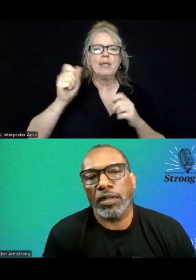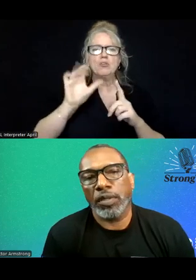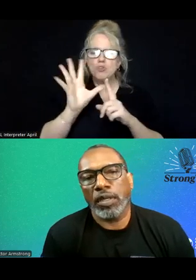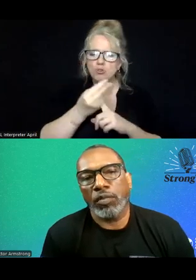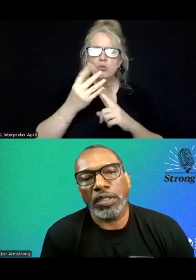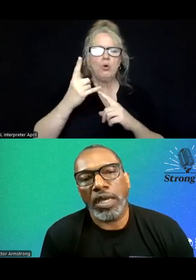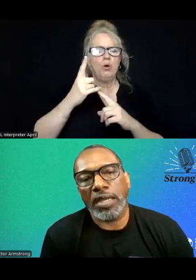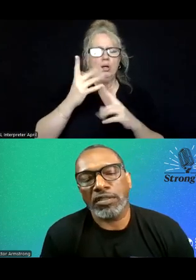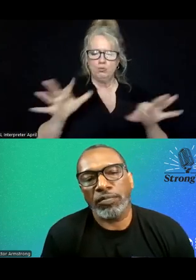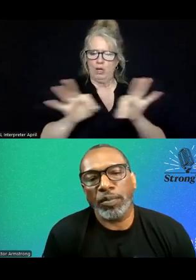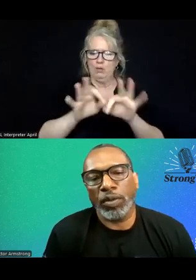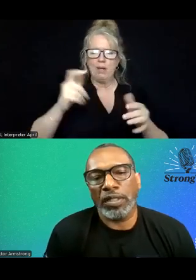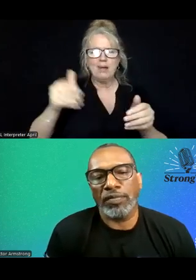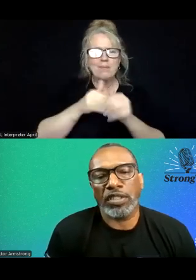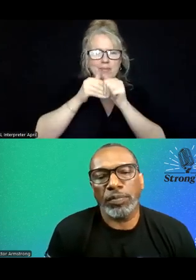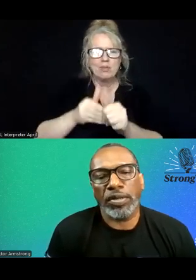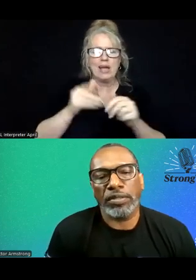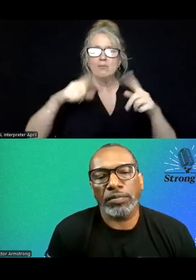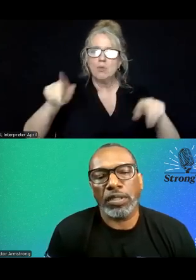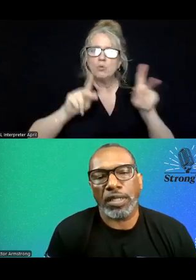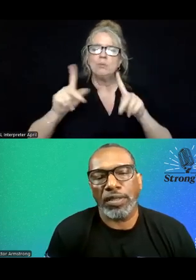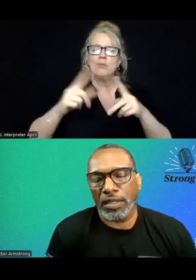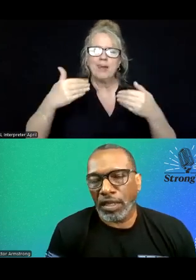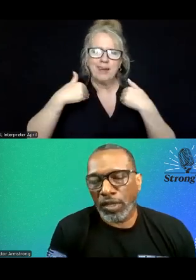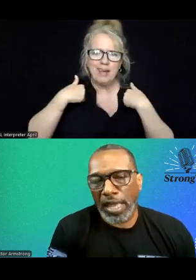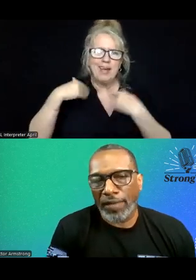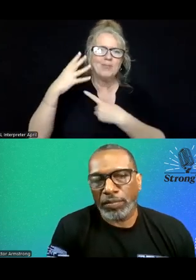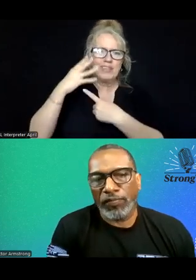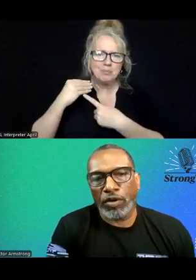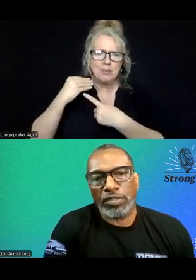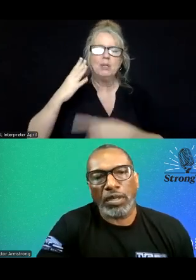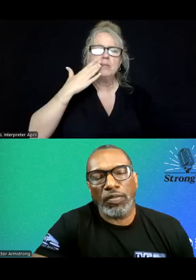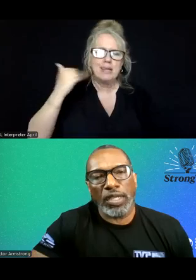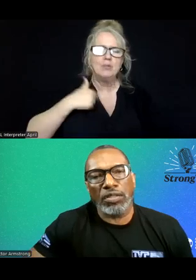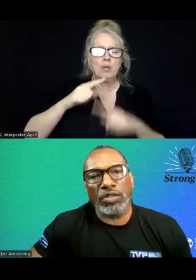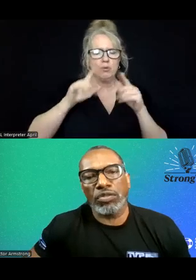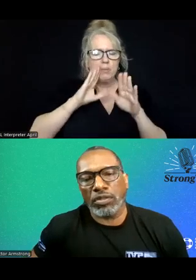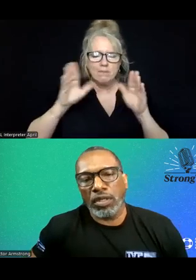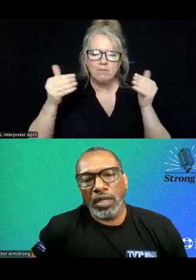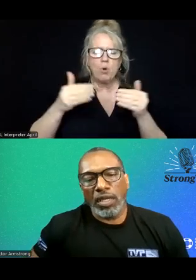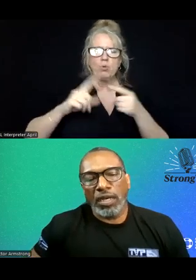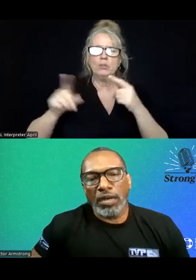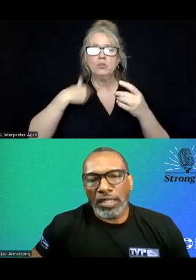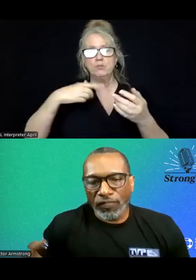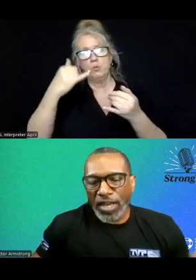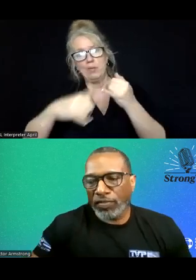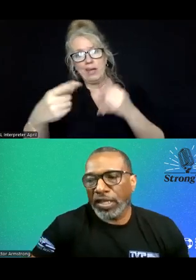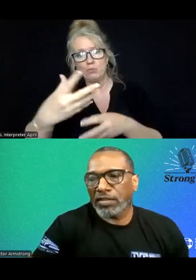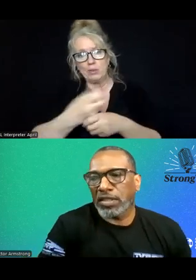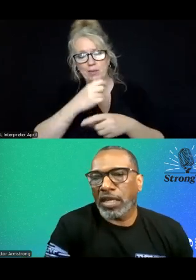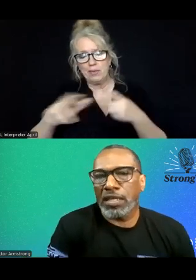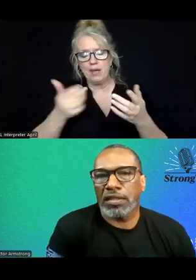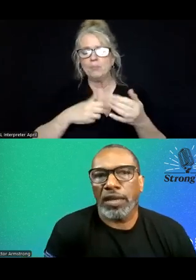developed with the guidance of people with lived experience. Because I think, again, we have to be focusing on the end user. And then